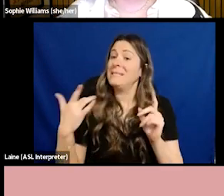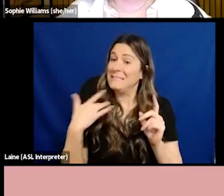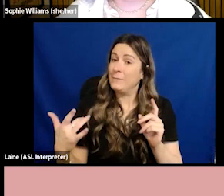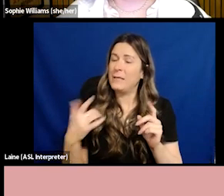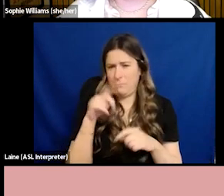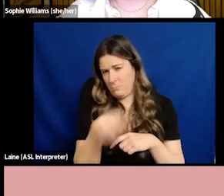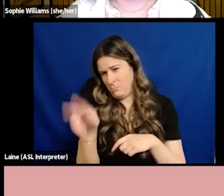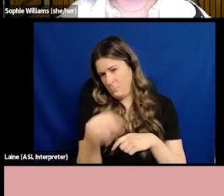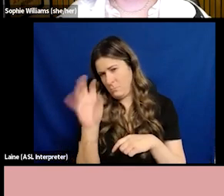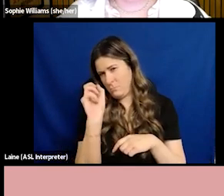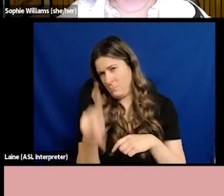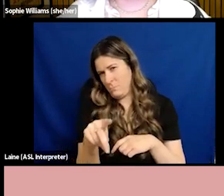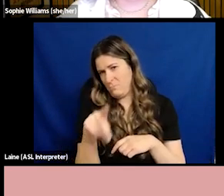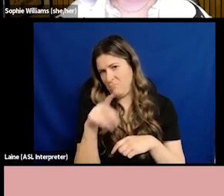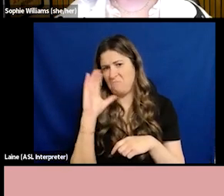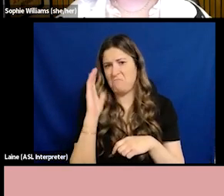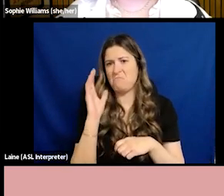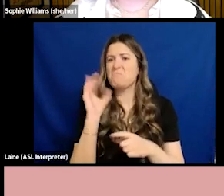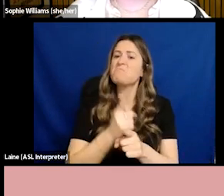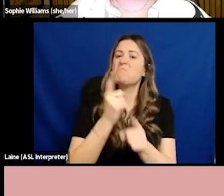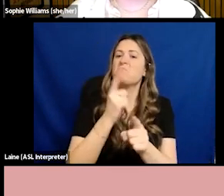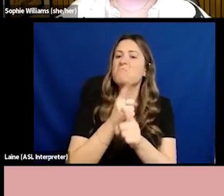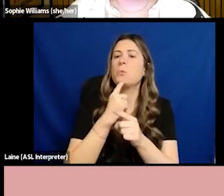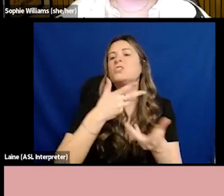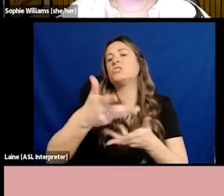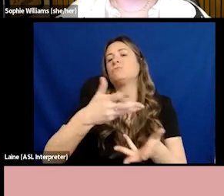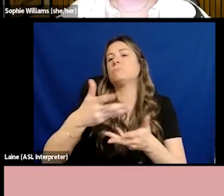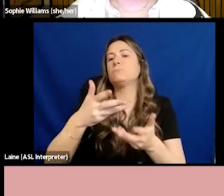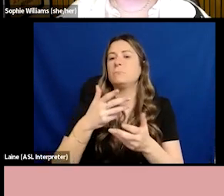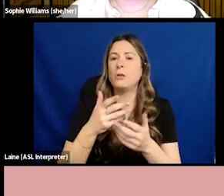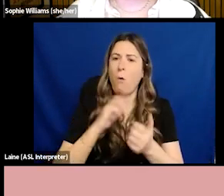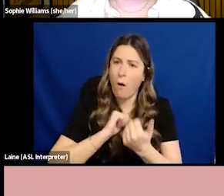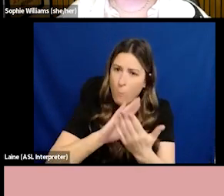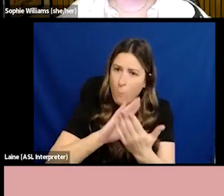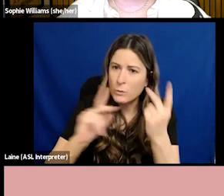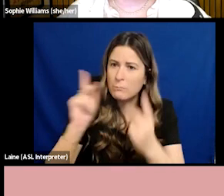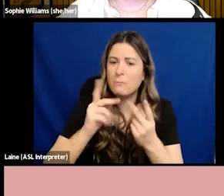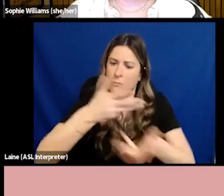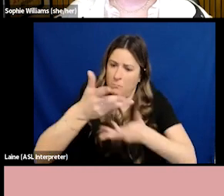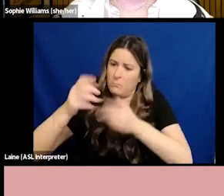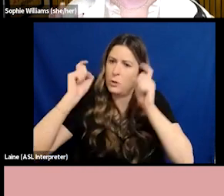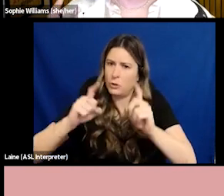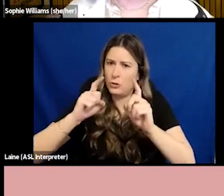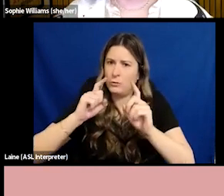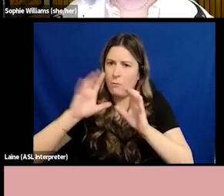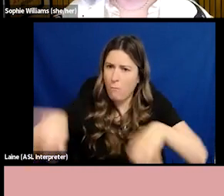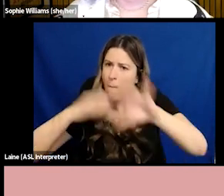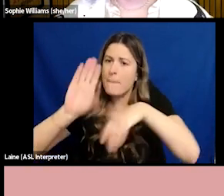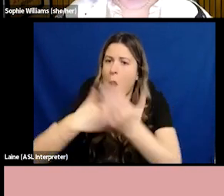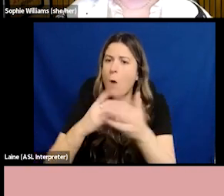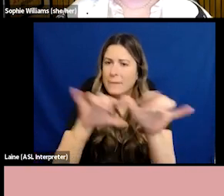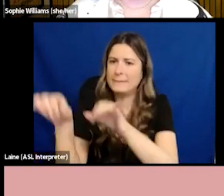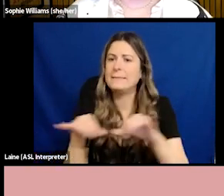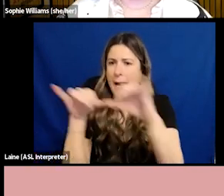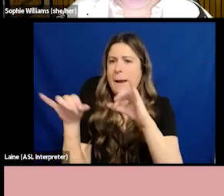just treat everybody exactly the same. We should just be colorblind when it comes to race. And whilst I